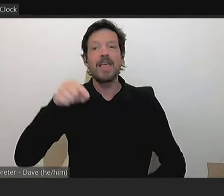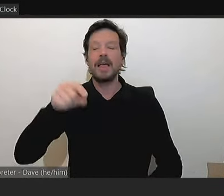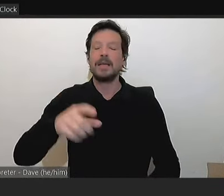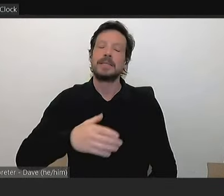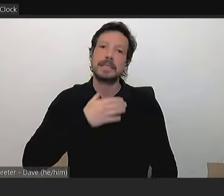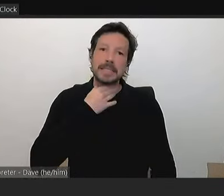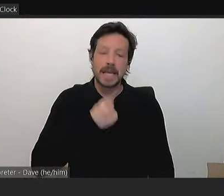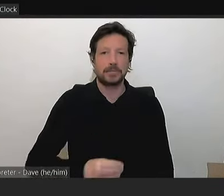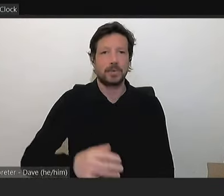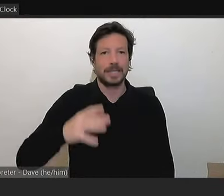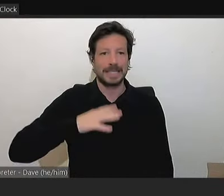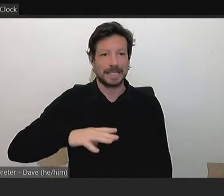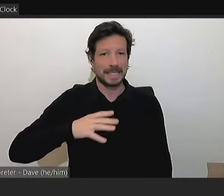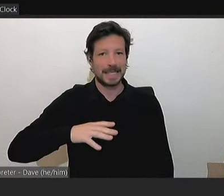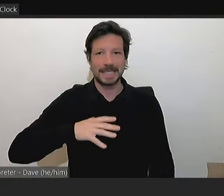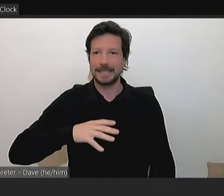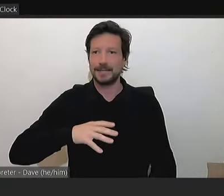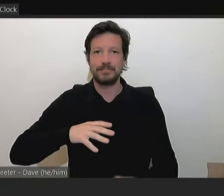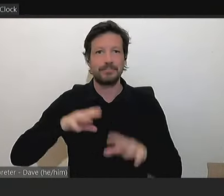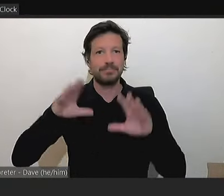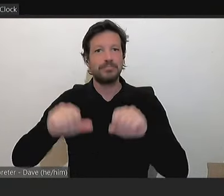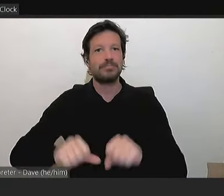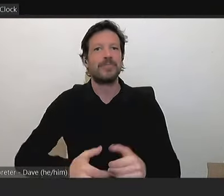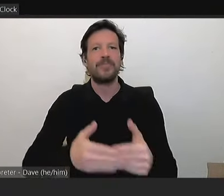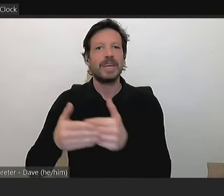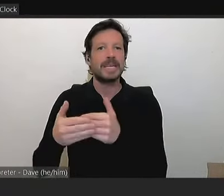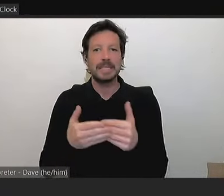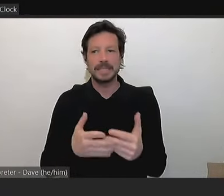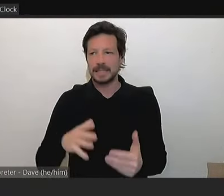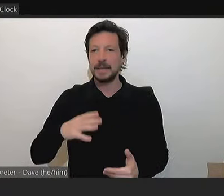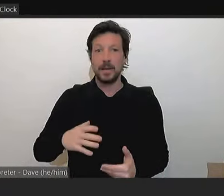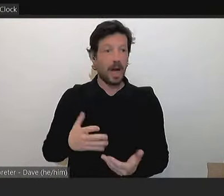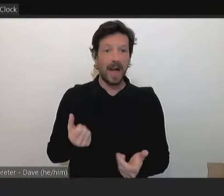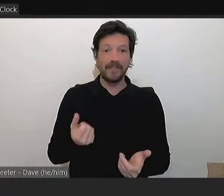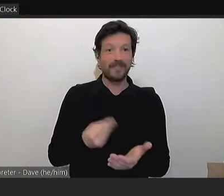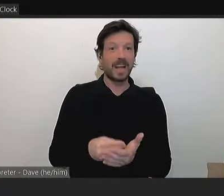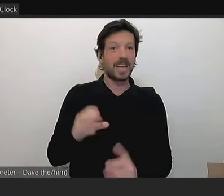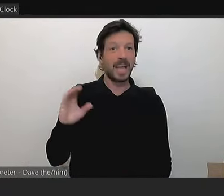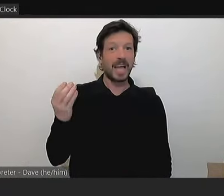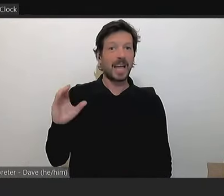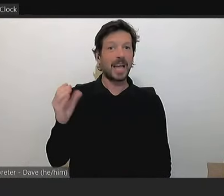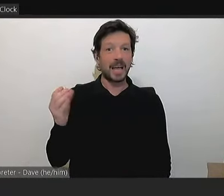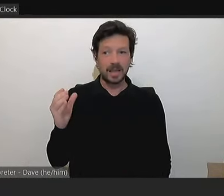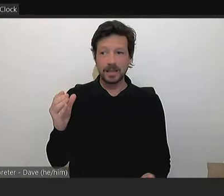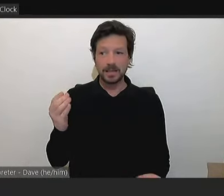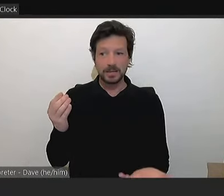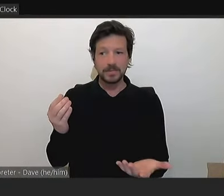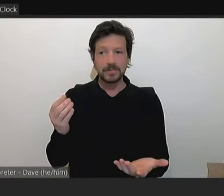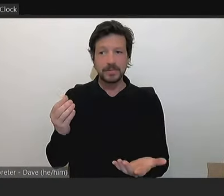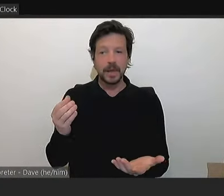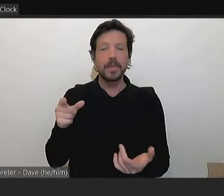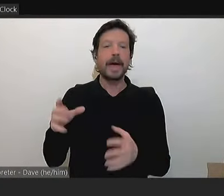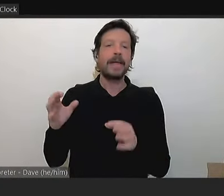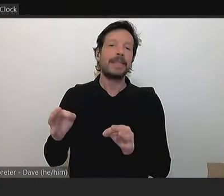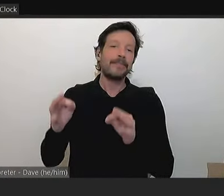desperately needed. for a remake of that oval. We've had funding to do it. We've had to defer it.